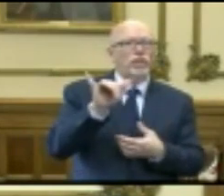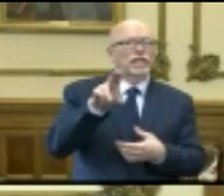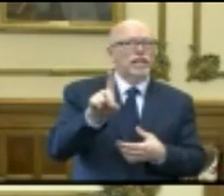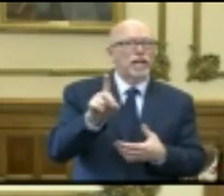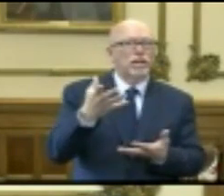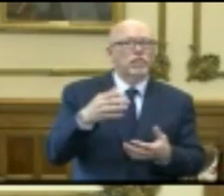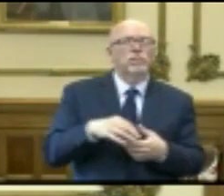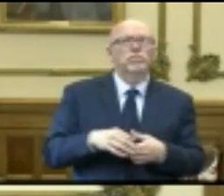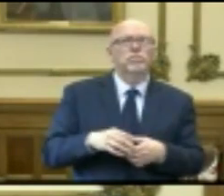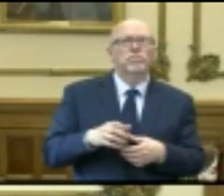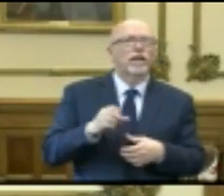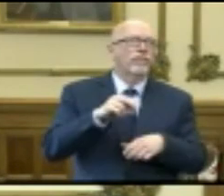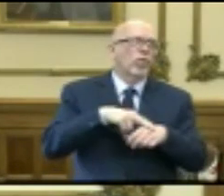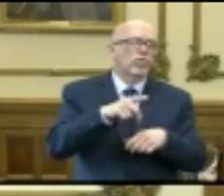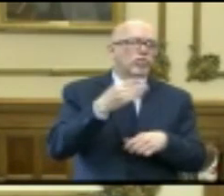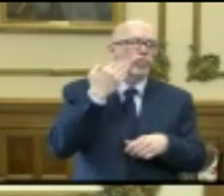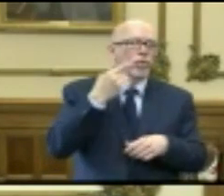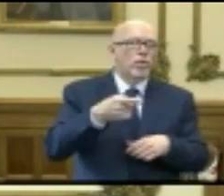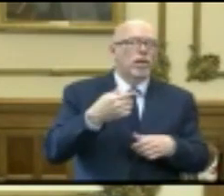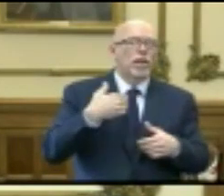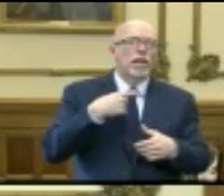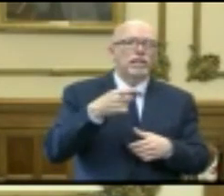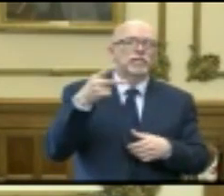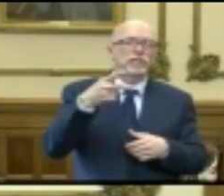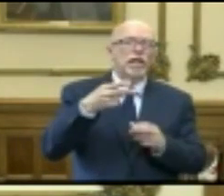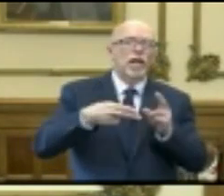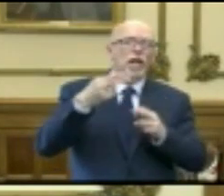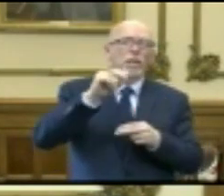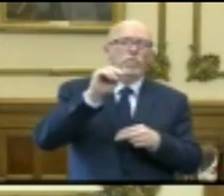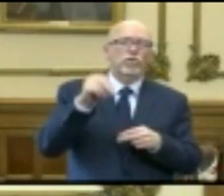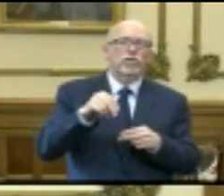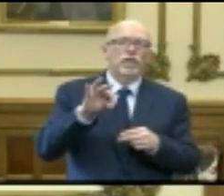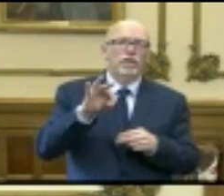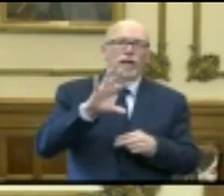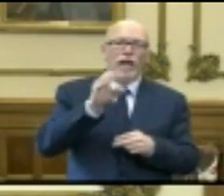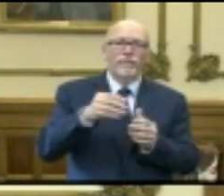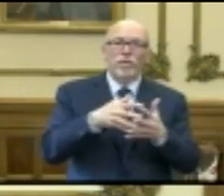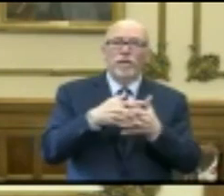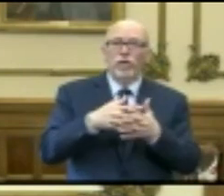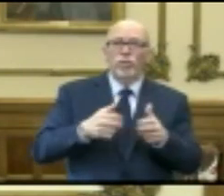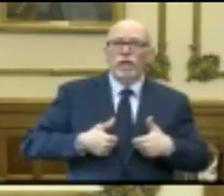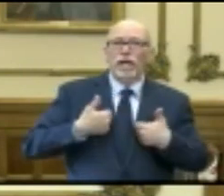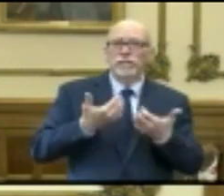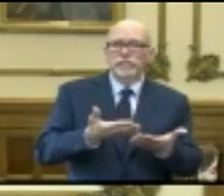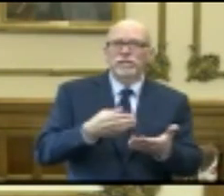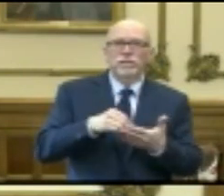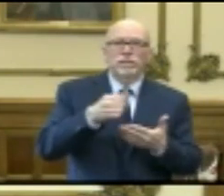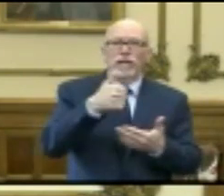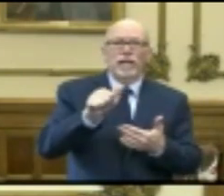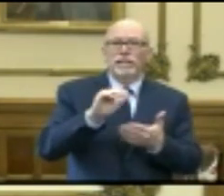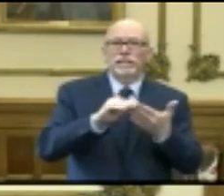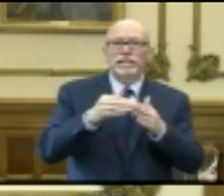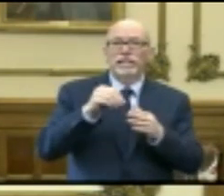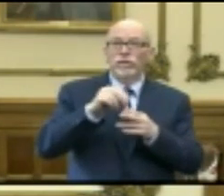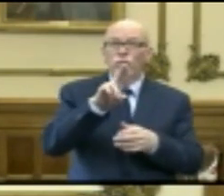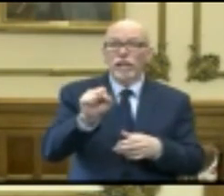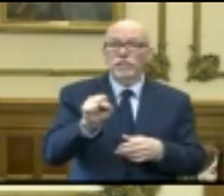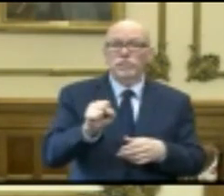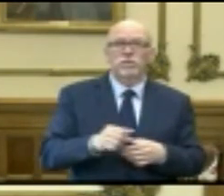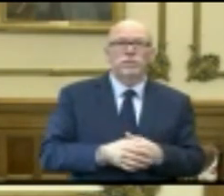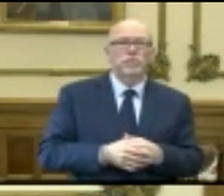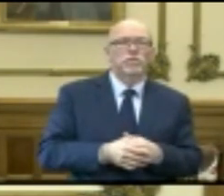Indiana, which, of course, you know, has the second highest percentage of African-American residents of any city in the nation?